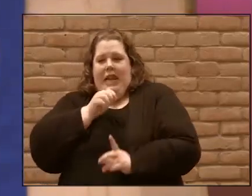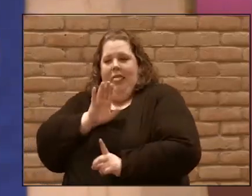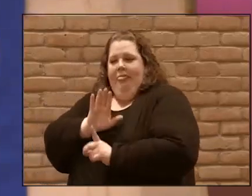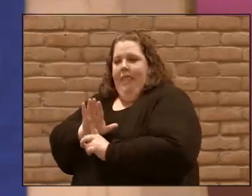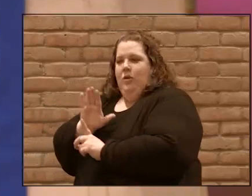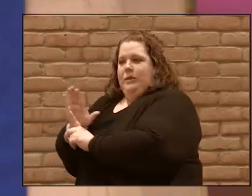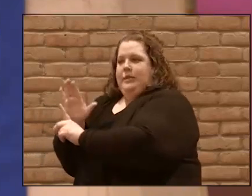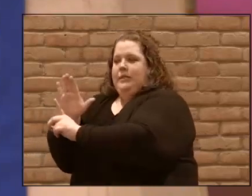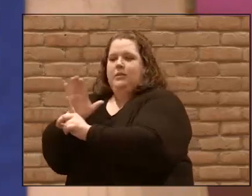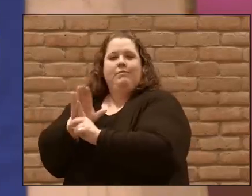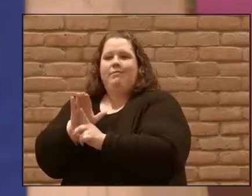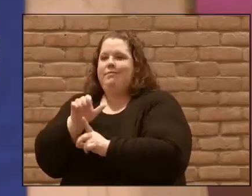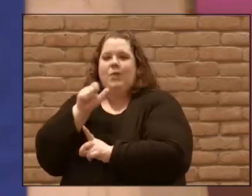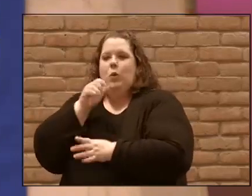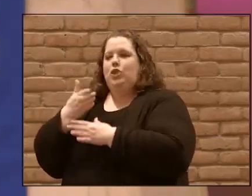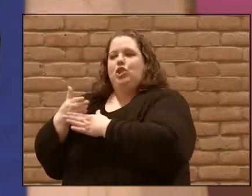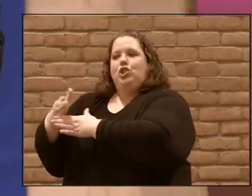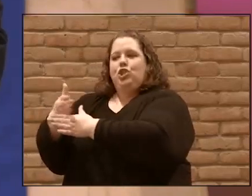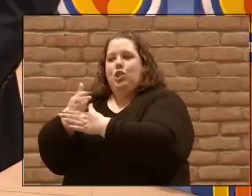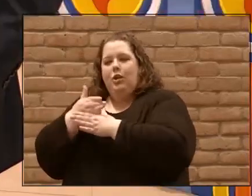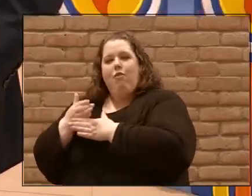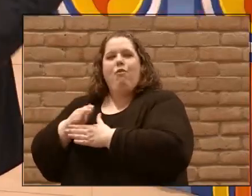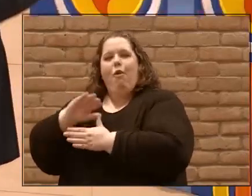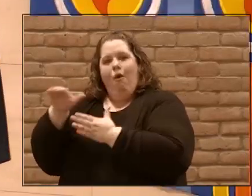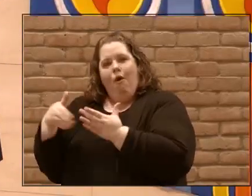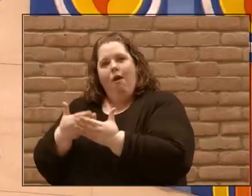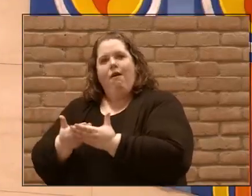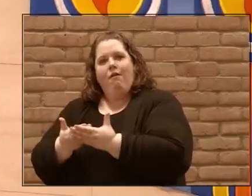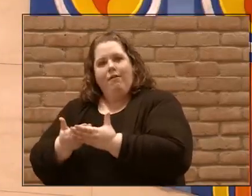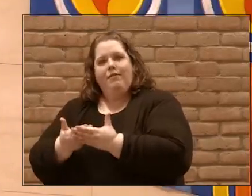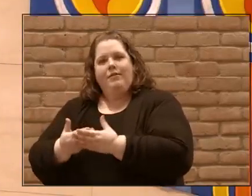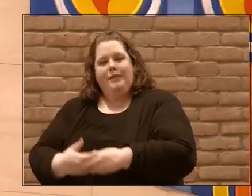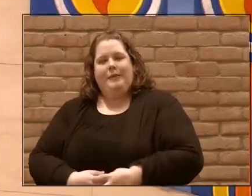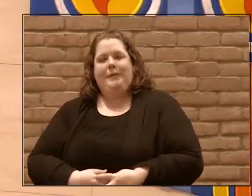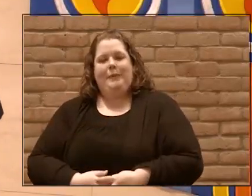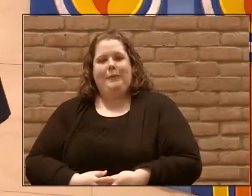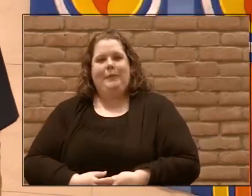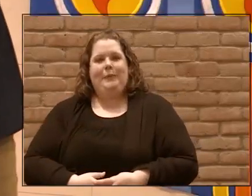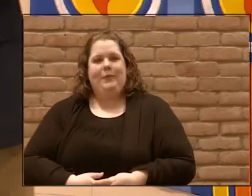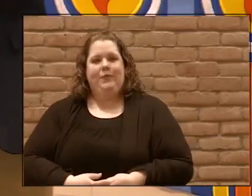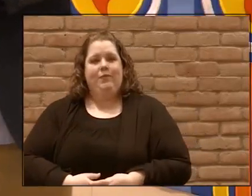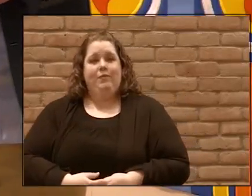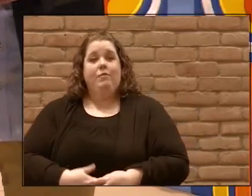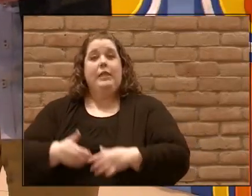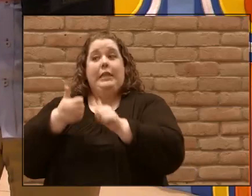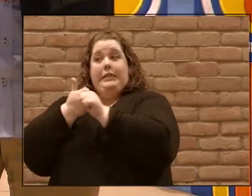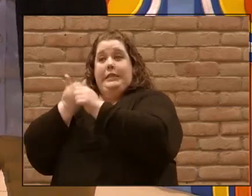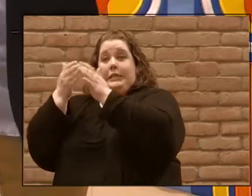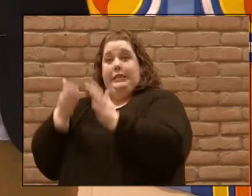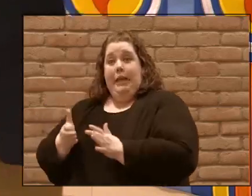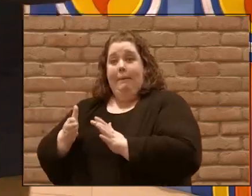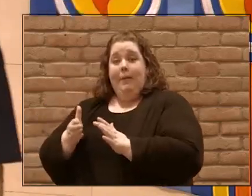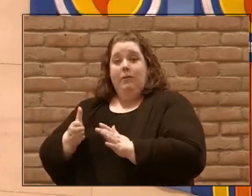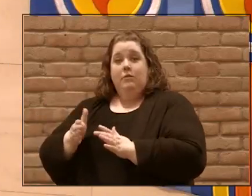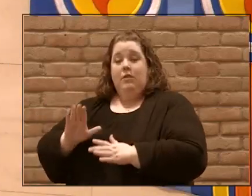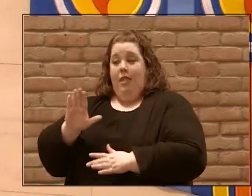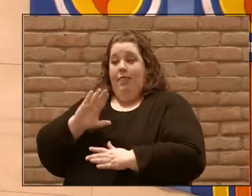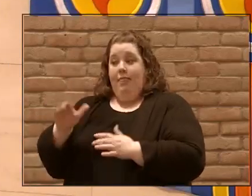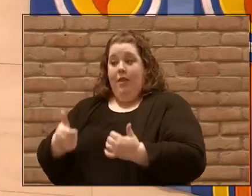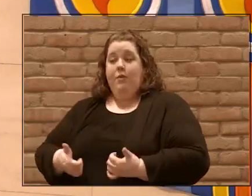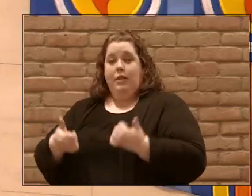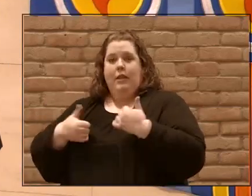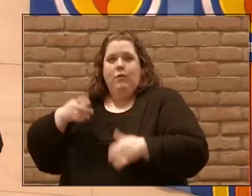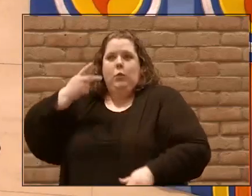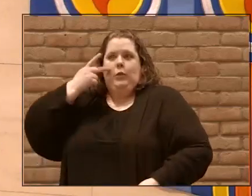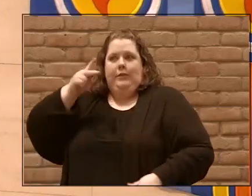share it. would be for one another. We see this in the life of the disciples as they live together